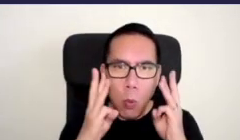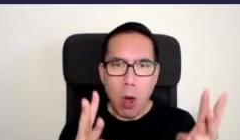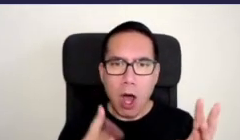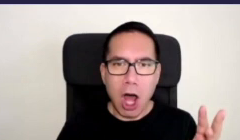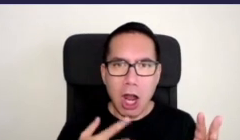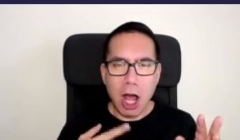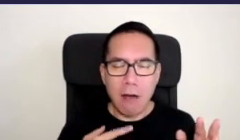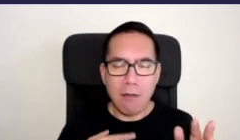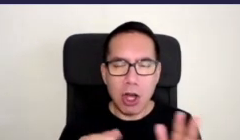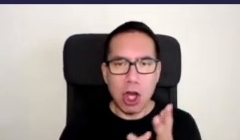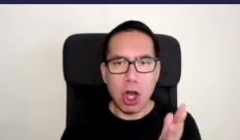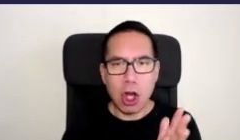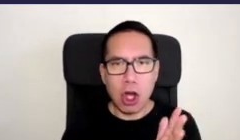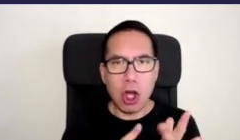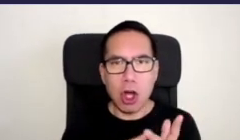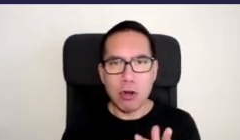native pollinating insects